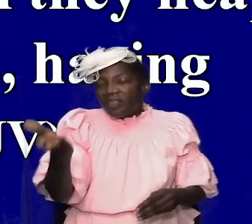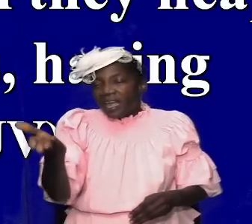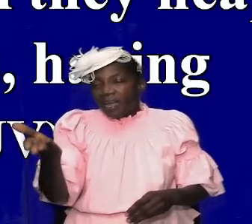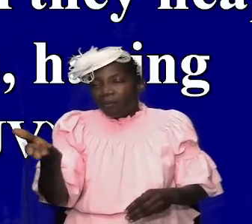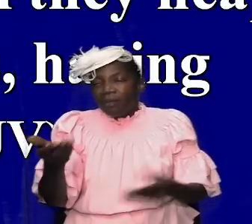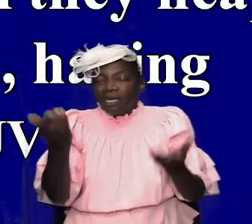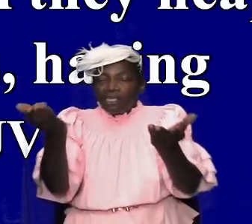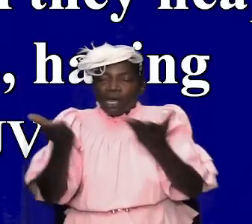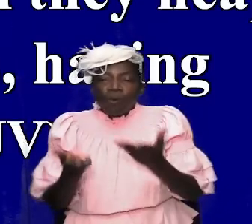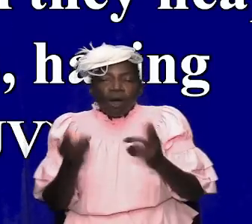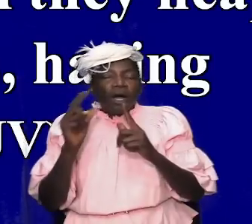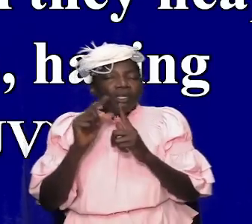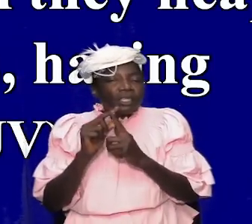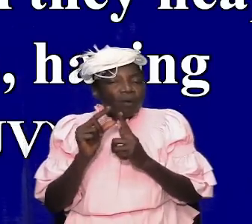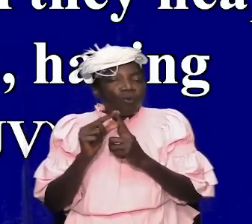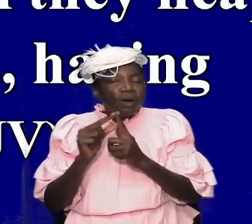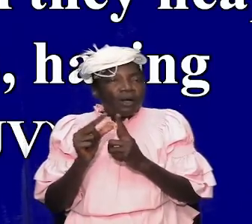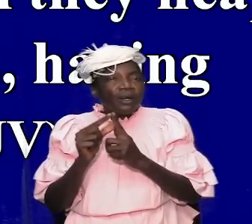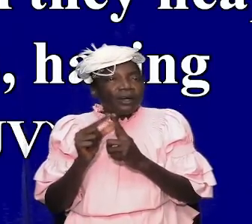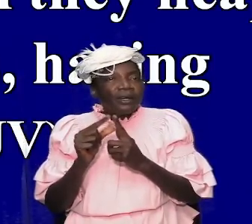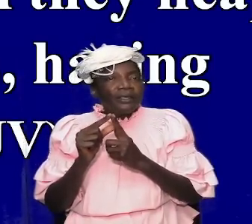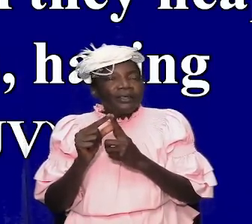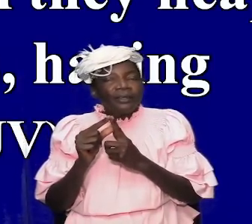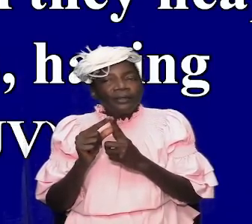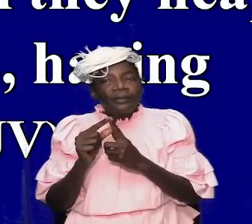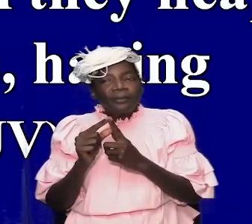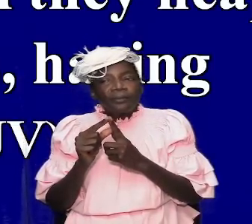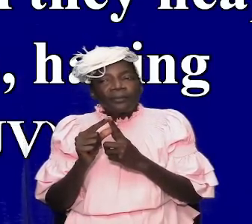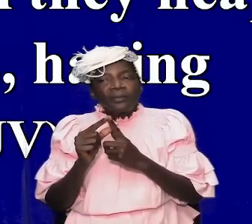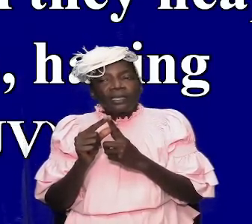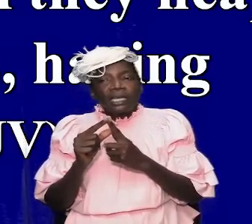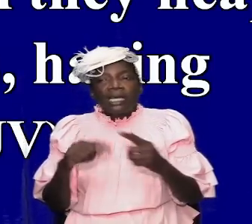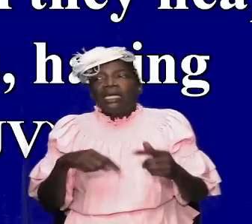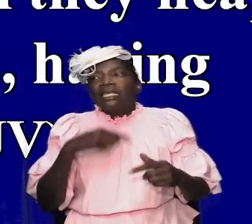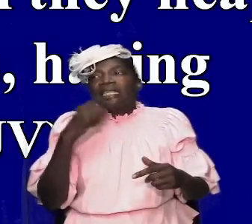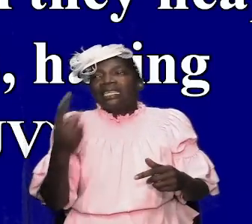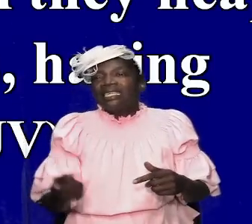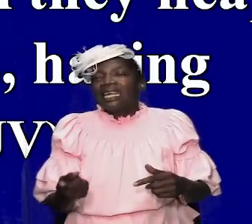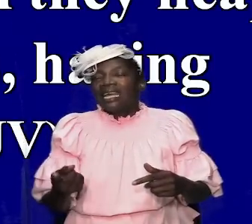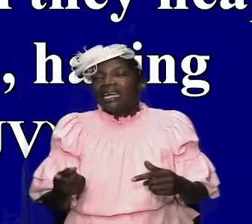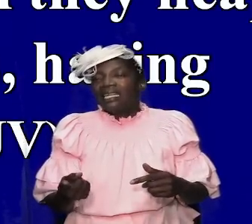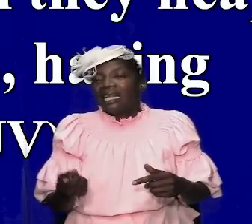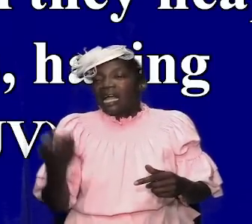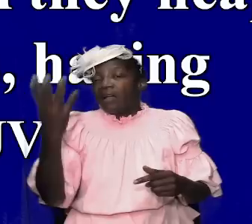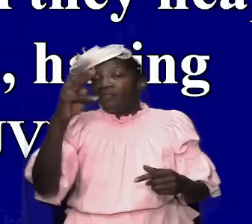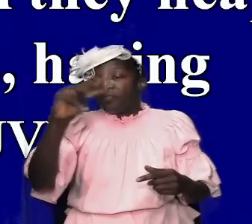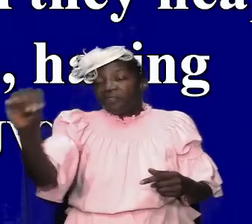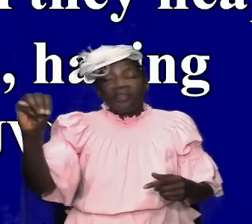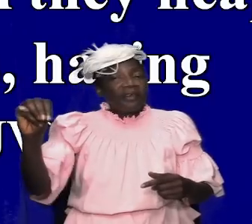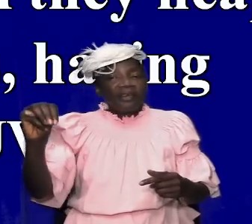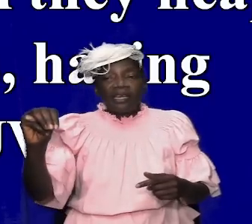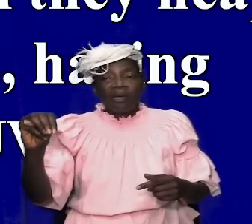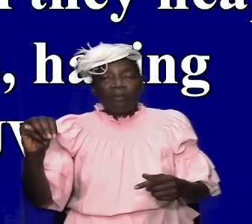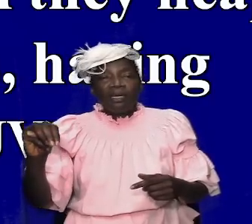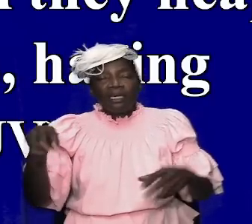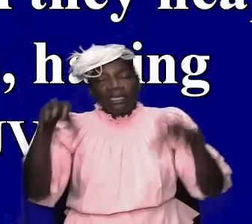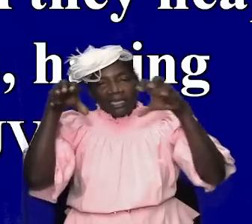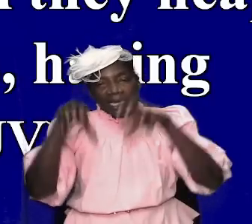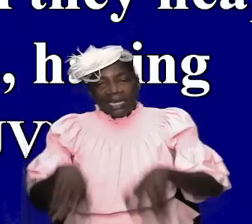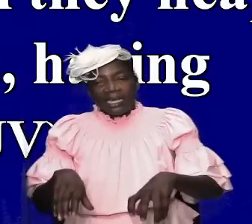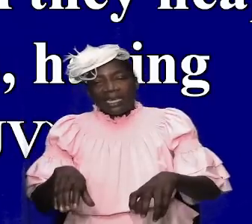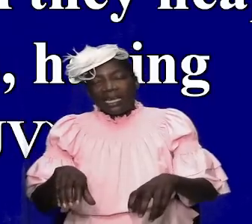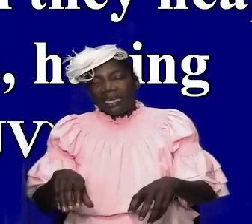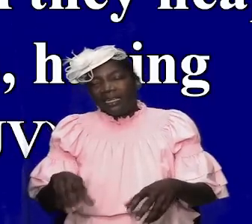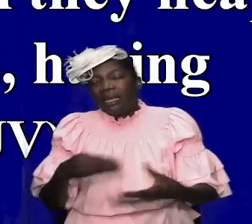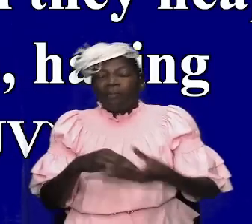want a word to synchronize with their convenience so that they can be